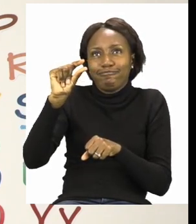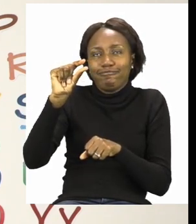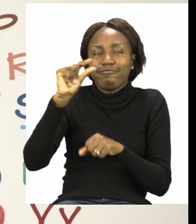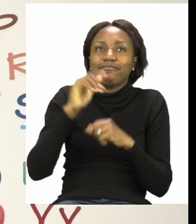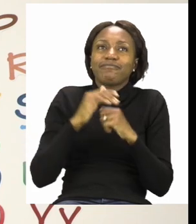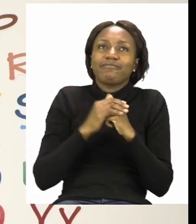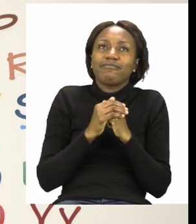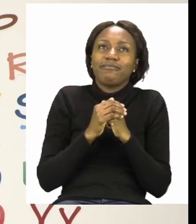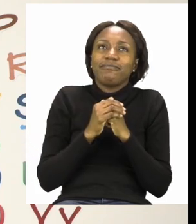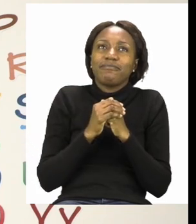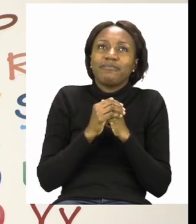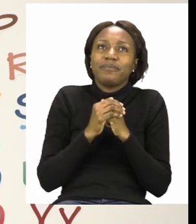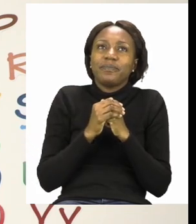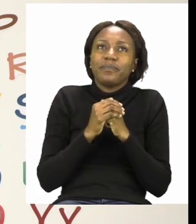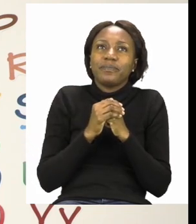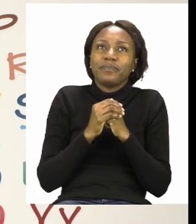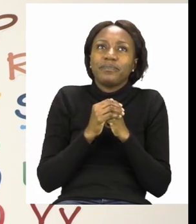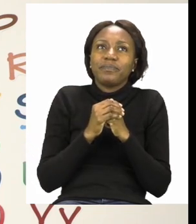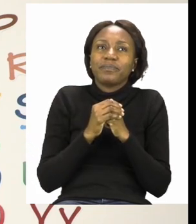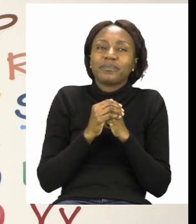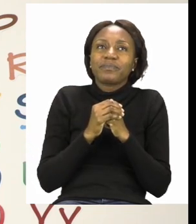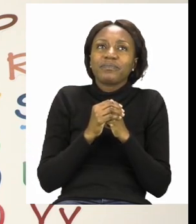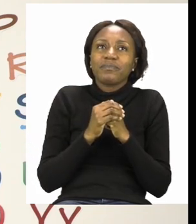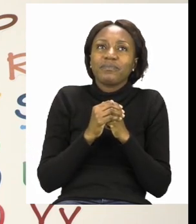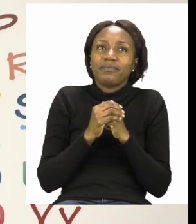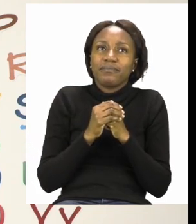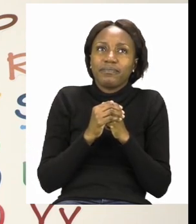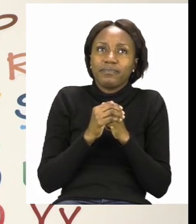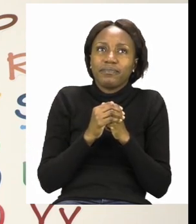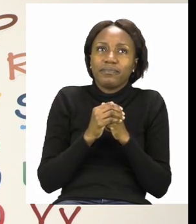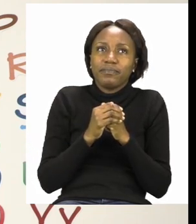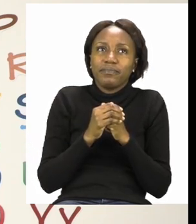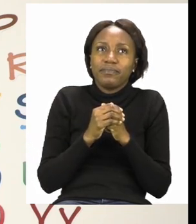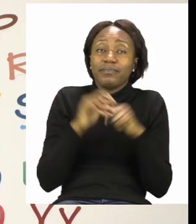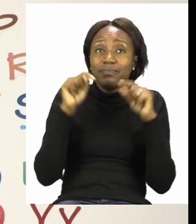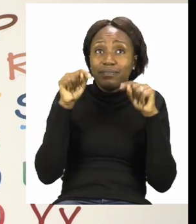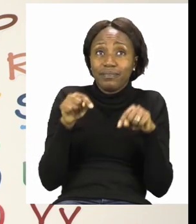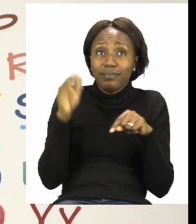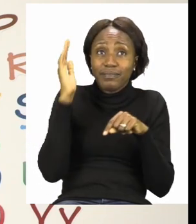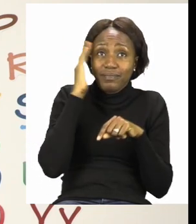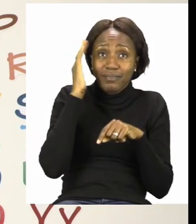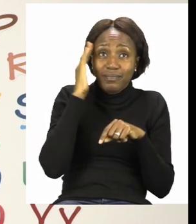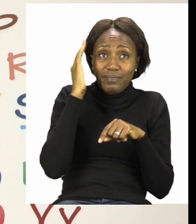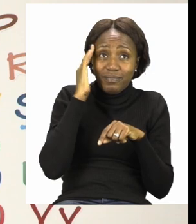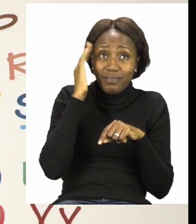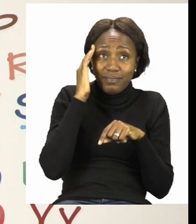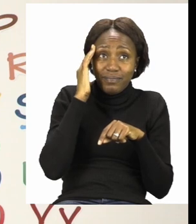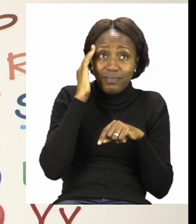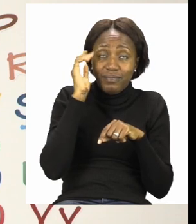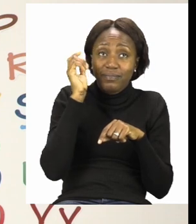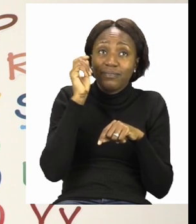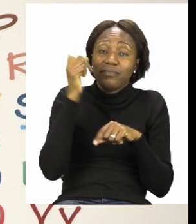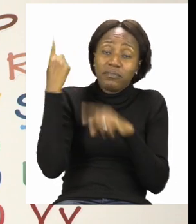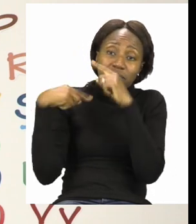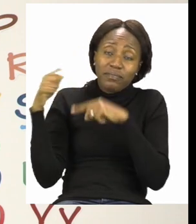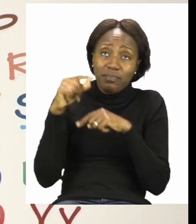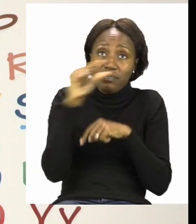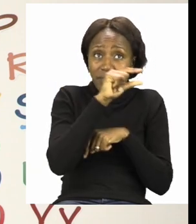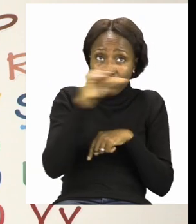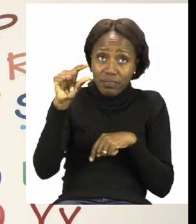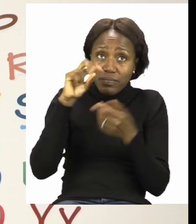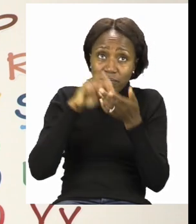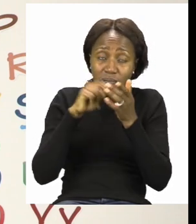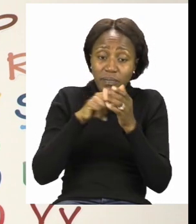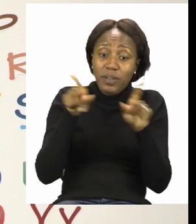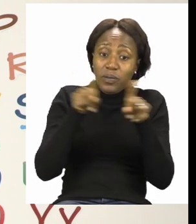And there we have it. We have rewritten the sentence. So, now, you know that every time they say rewrite, they want you to take the